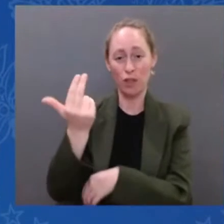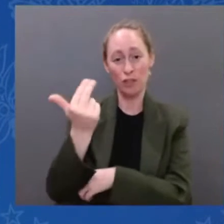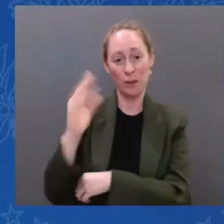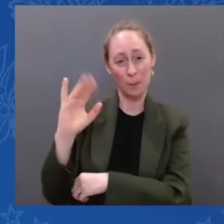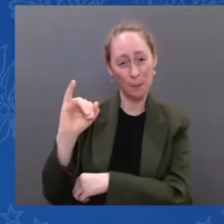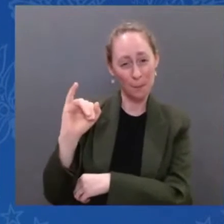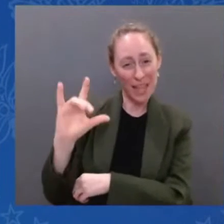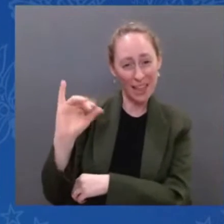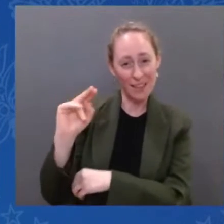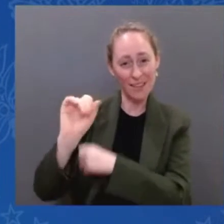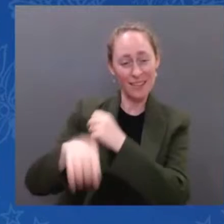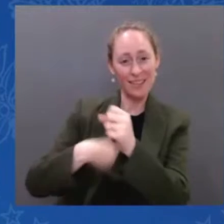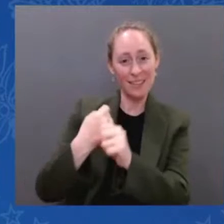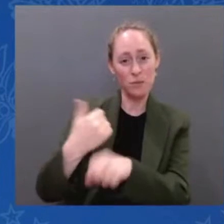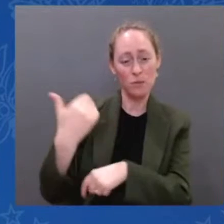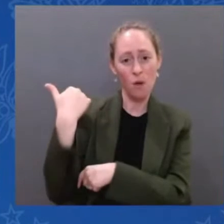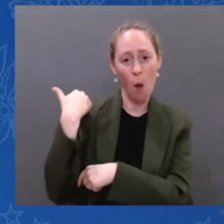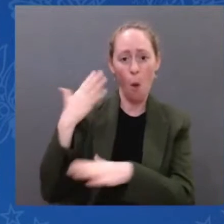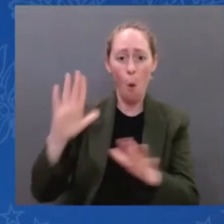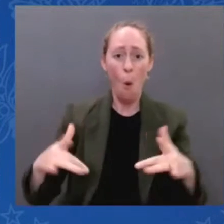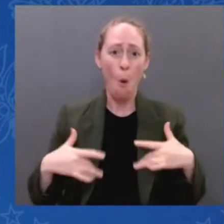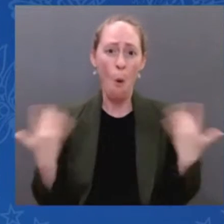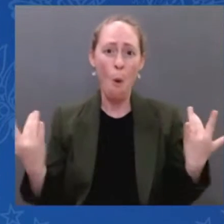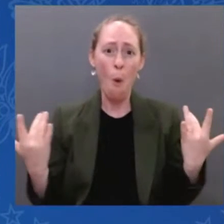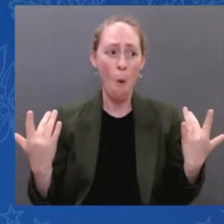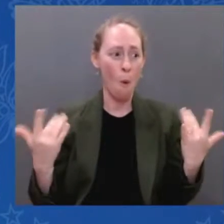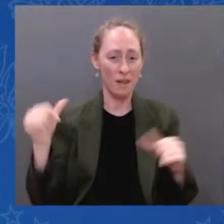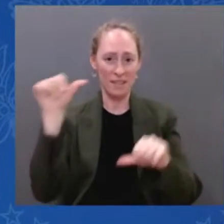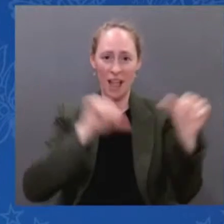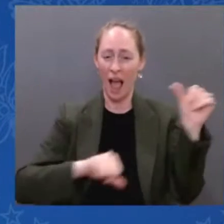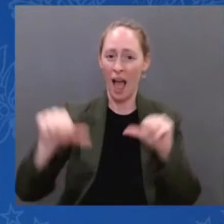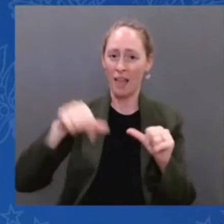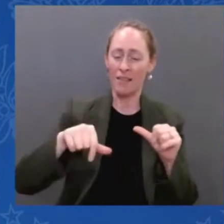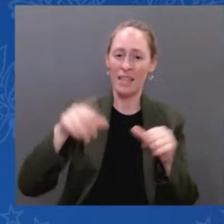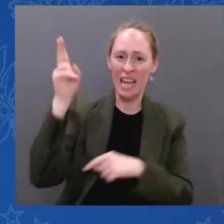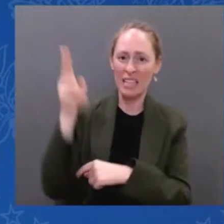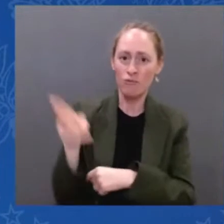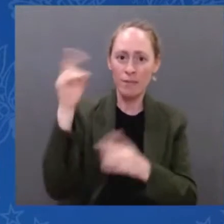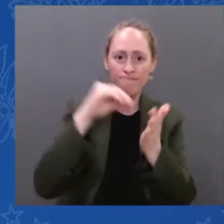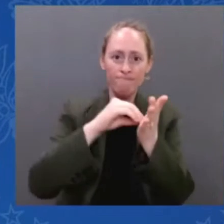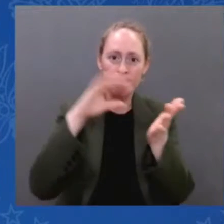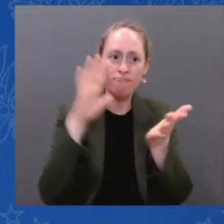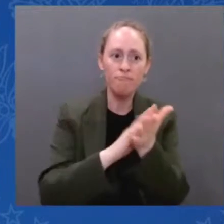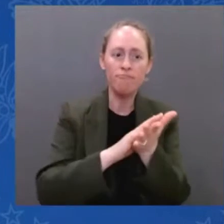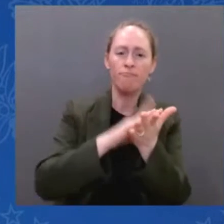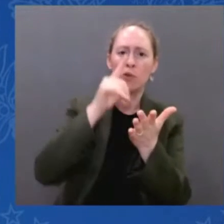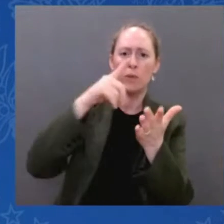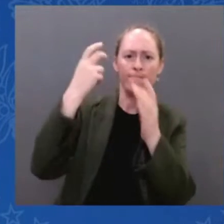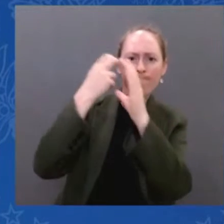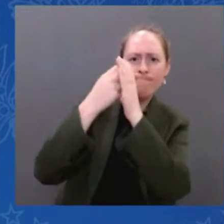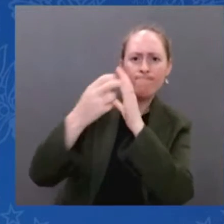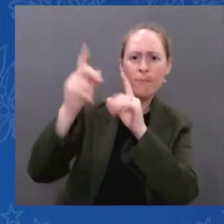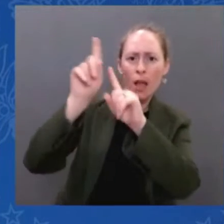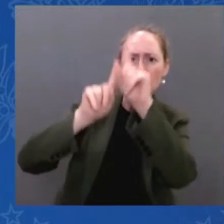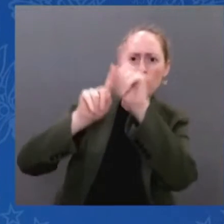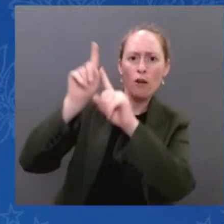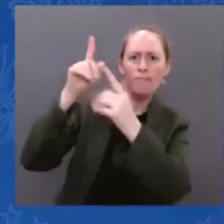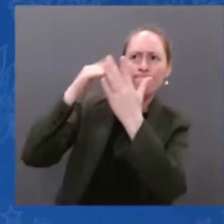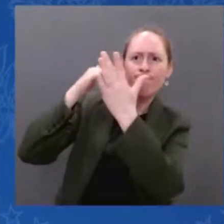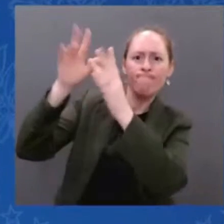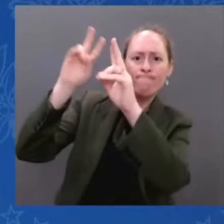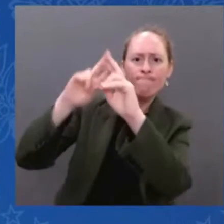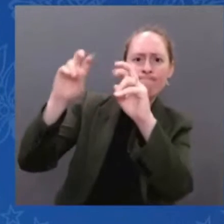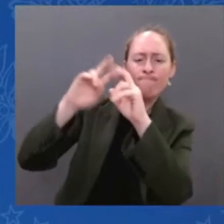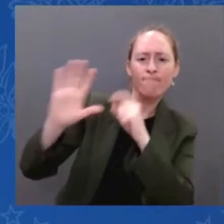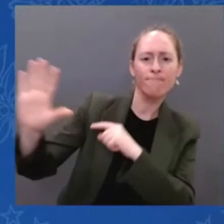space exploration, for America and all of humanity. You know, as an international collaboration, this telescope embodies